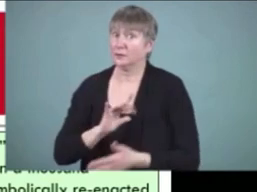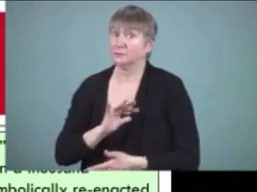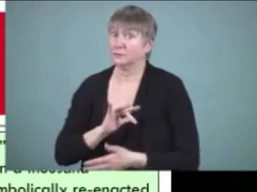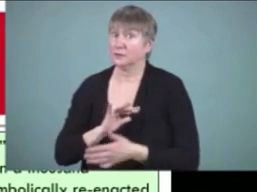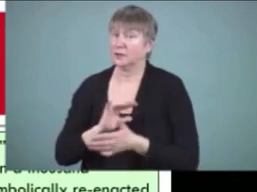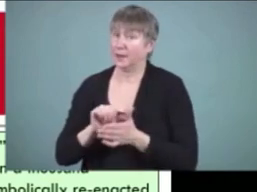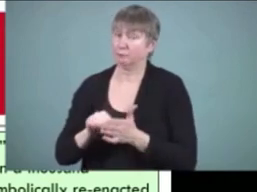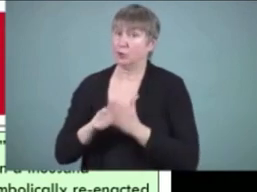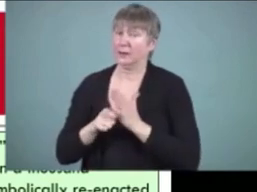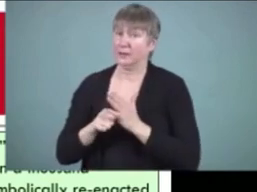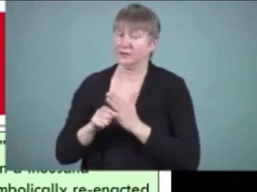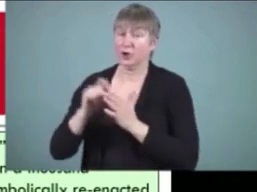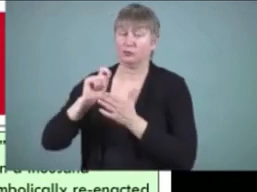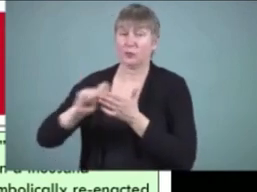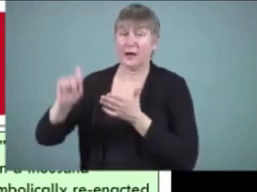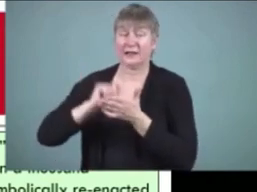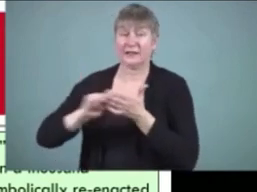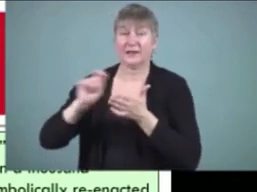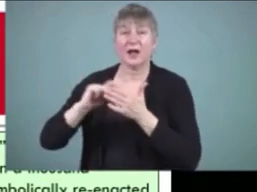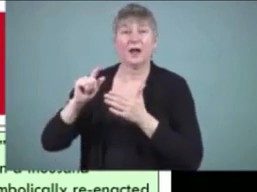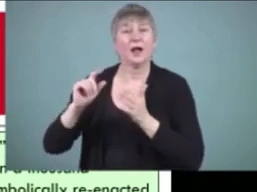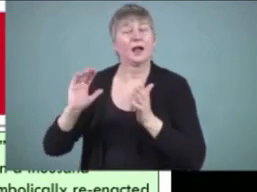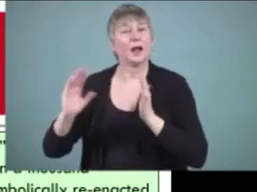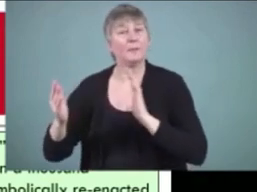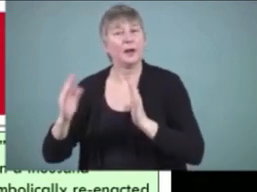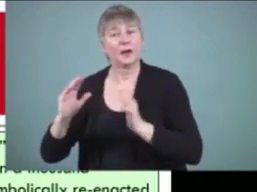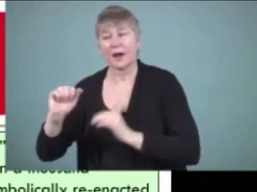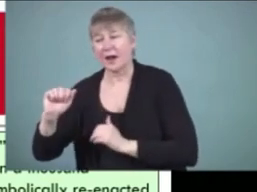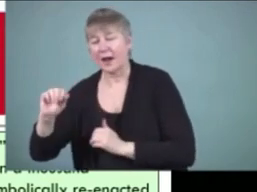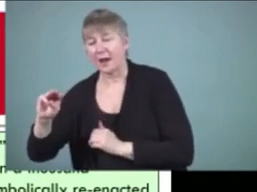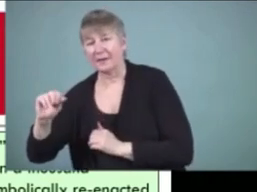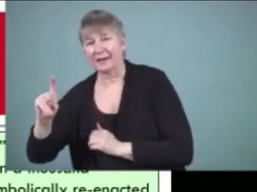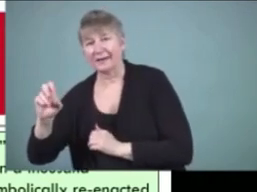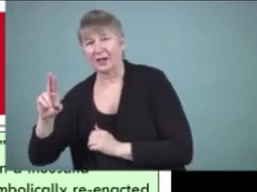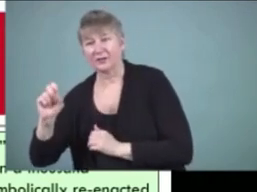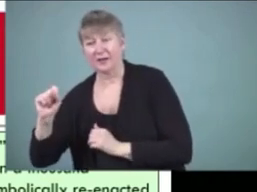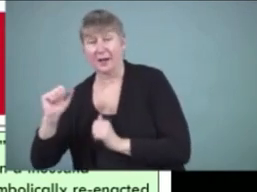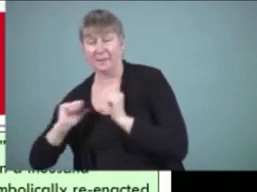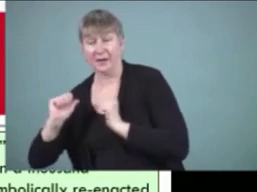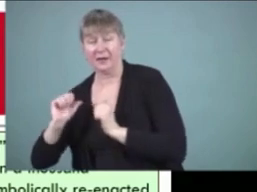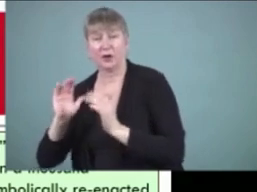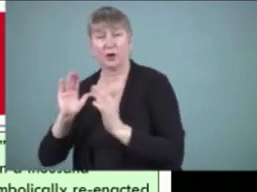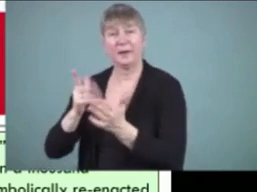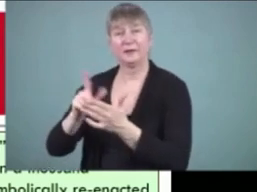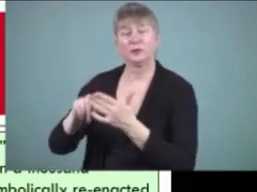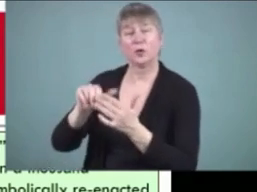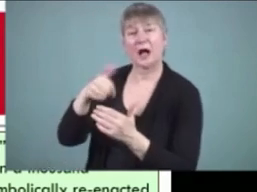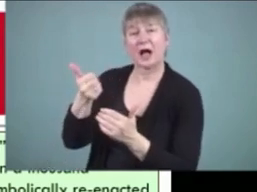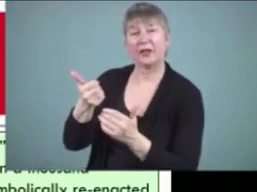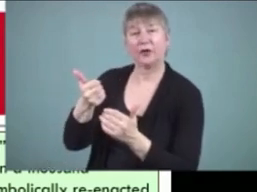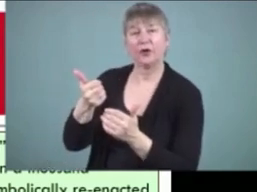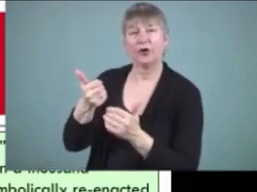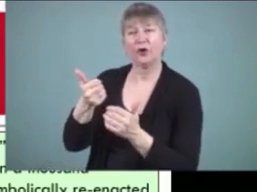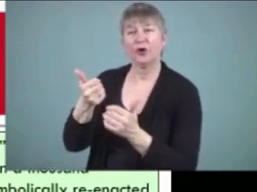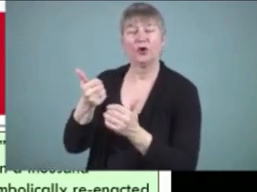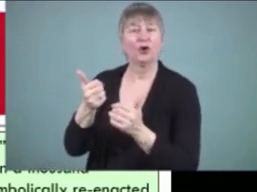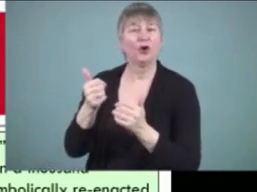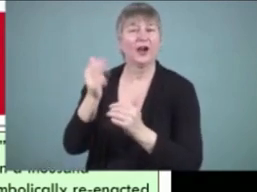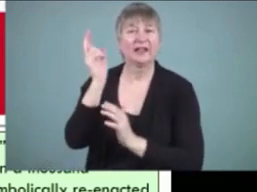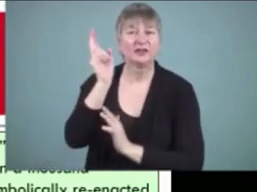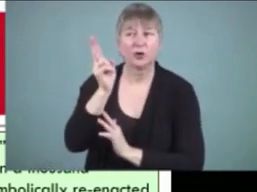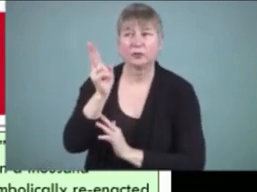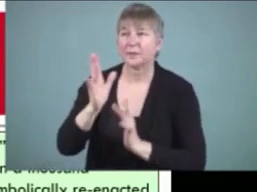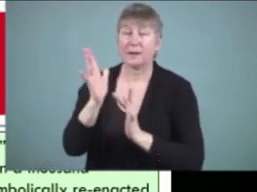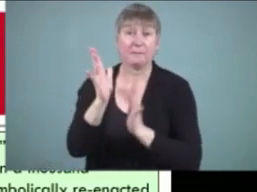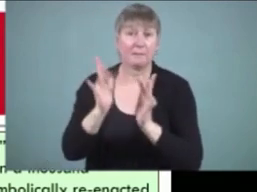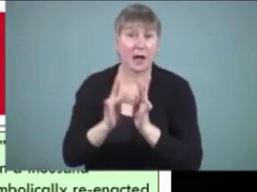where this student writes about comparing amadeus to the play to many historical records such as the bible the seven deadly